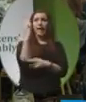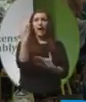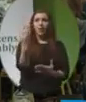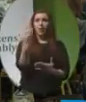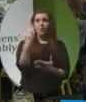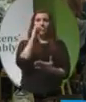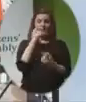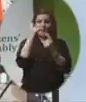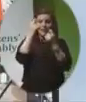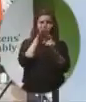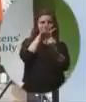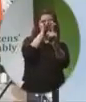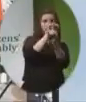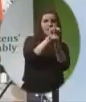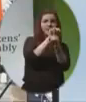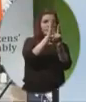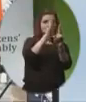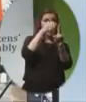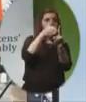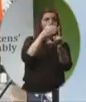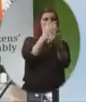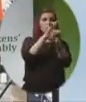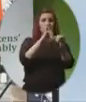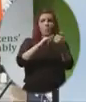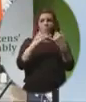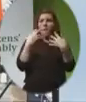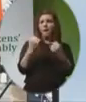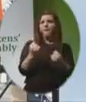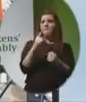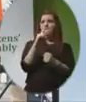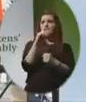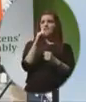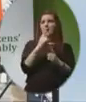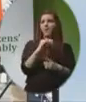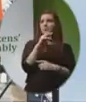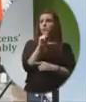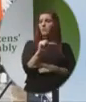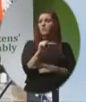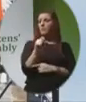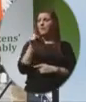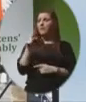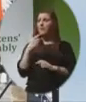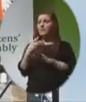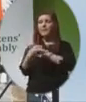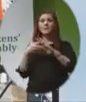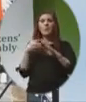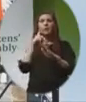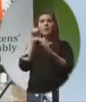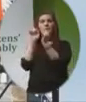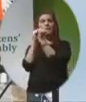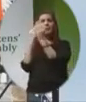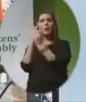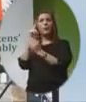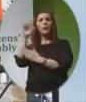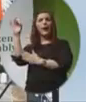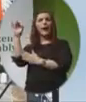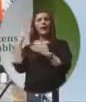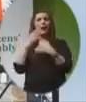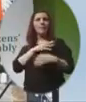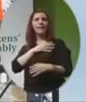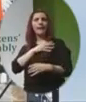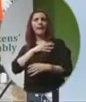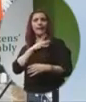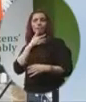target unborn babies with Down syndrome. Just this week, she addressed the Nuffield Committee in the UK with a question.